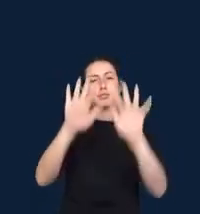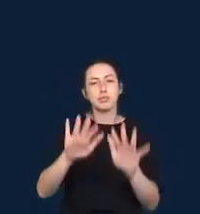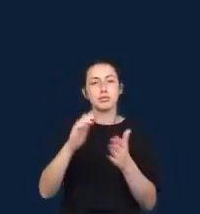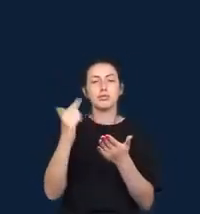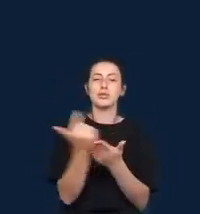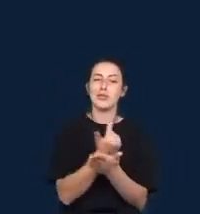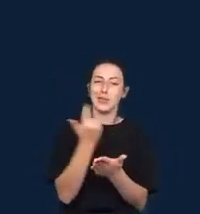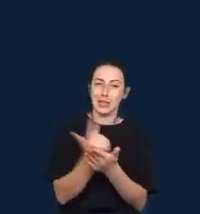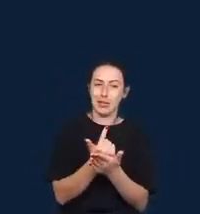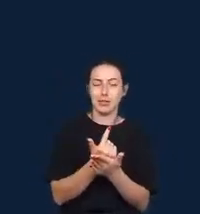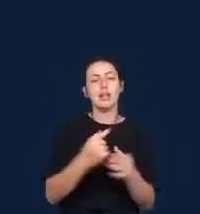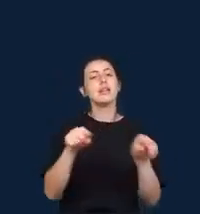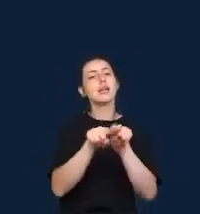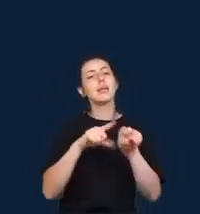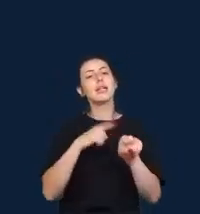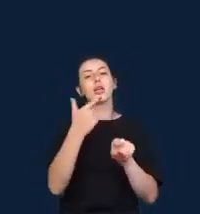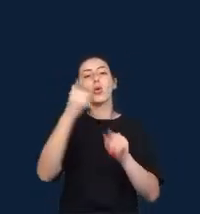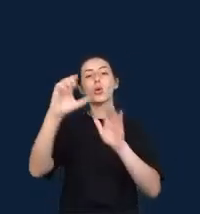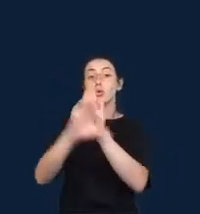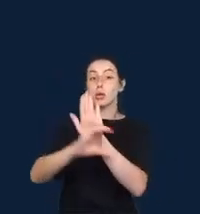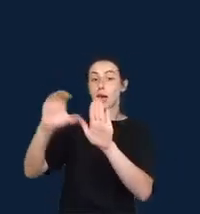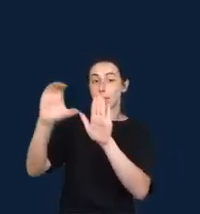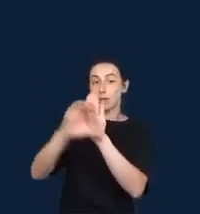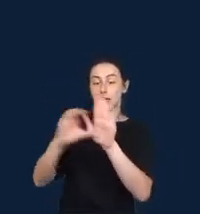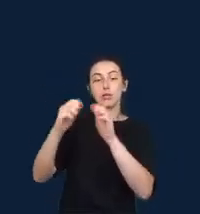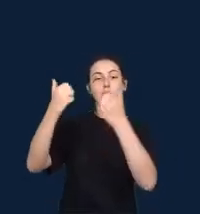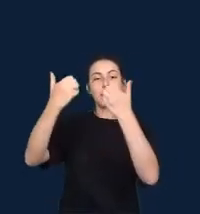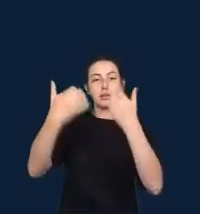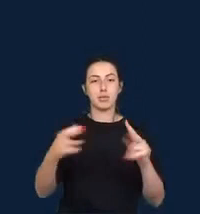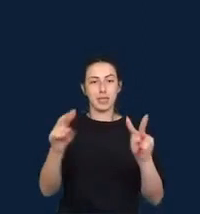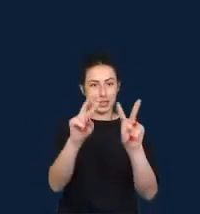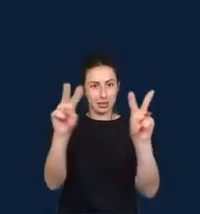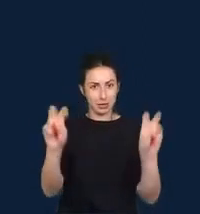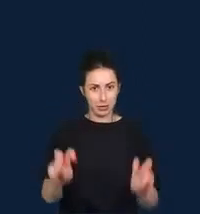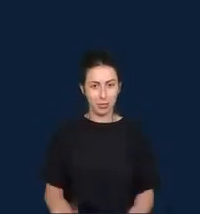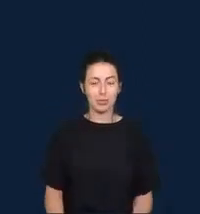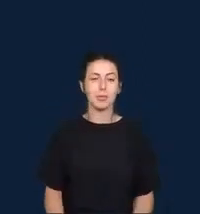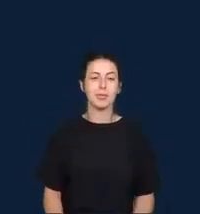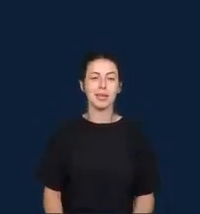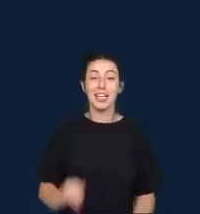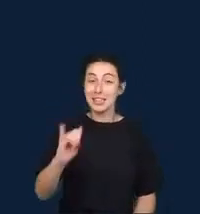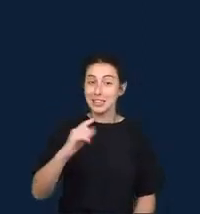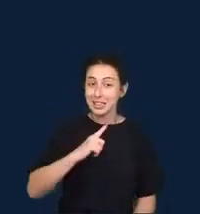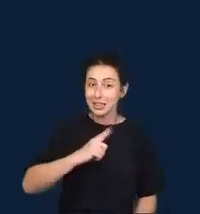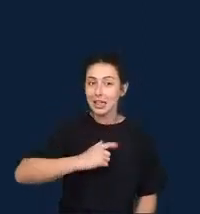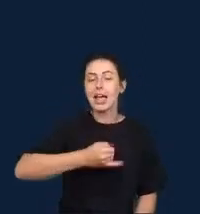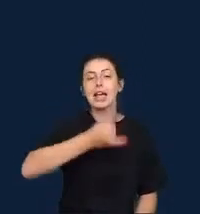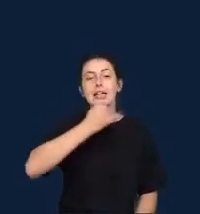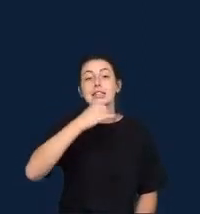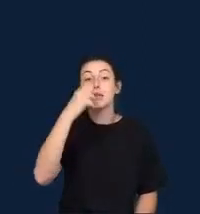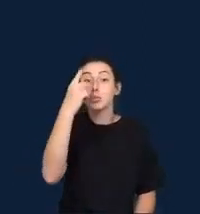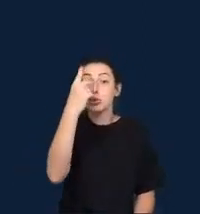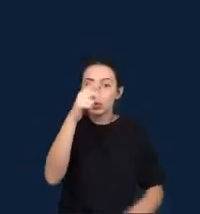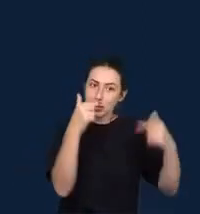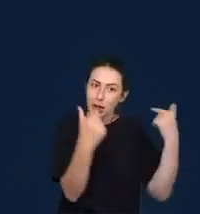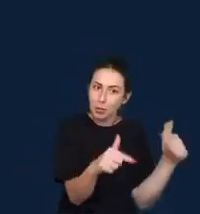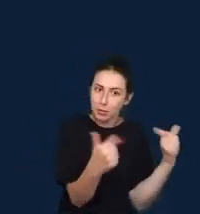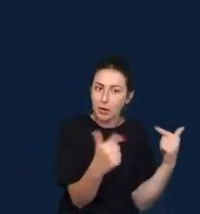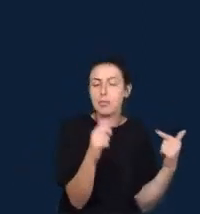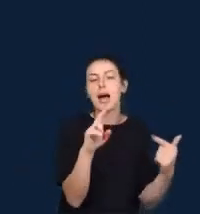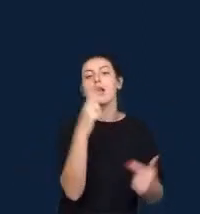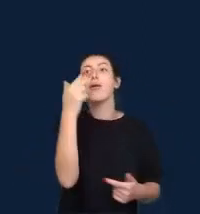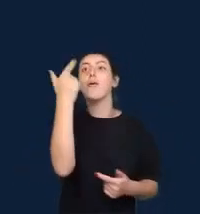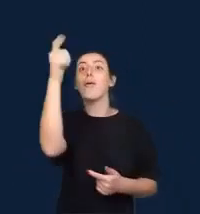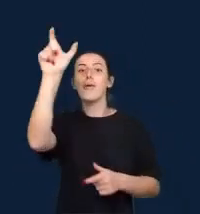And if you have any examples from your own work or the work of others, we would love to hear from you so please do get in touch and my